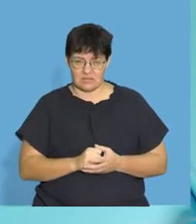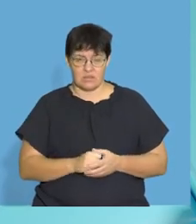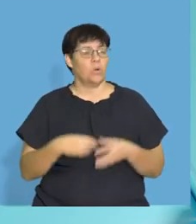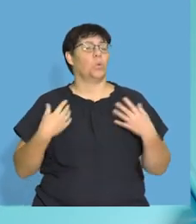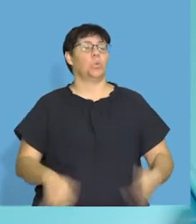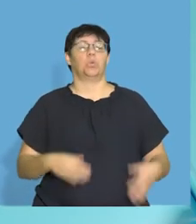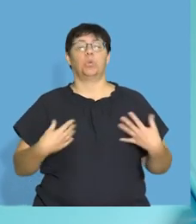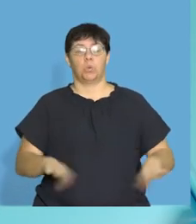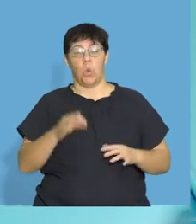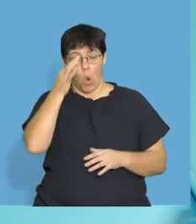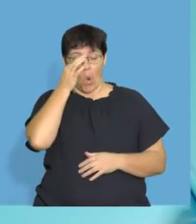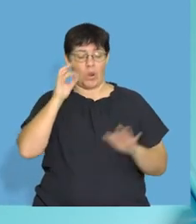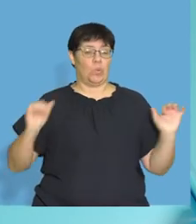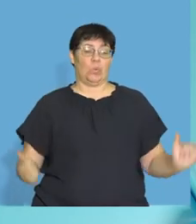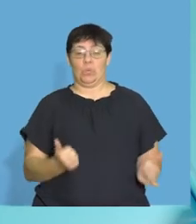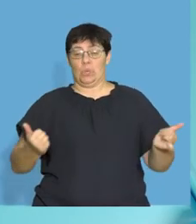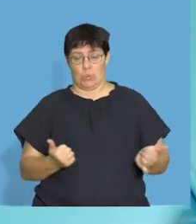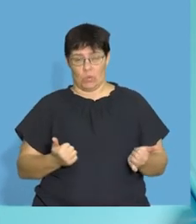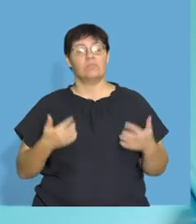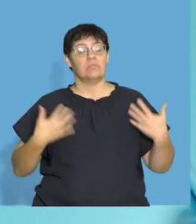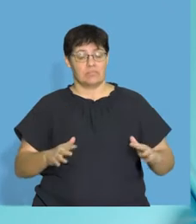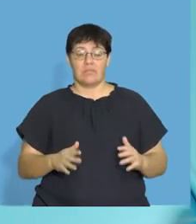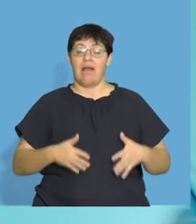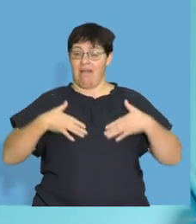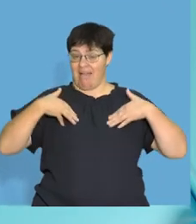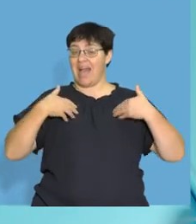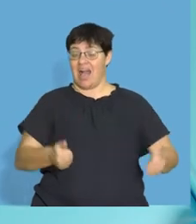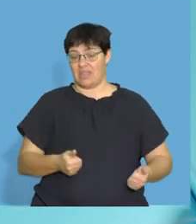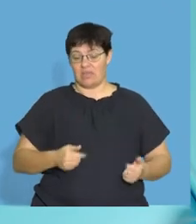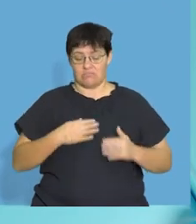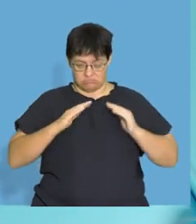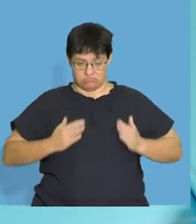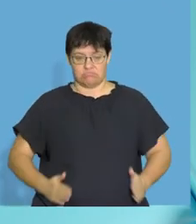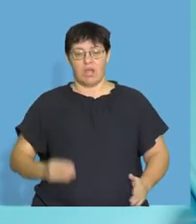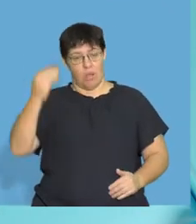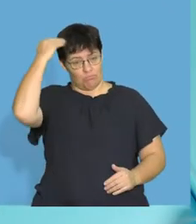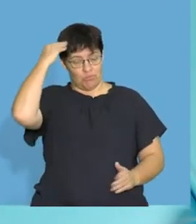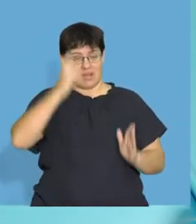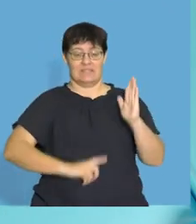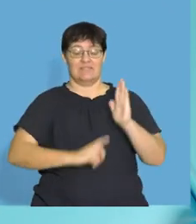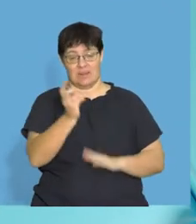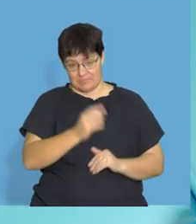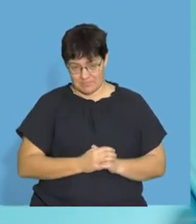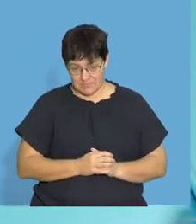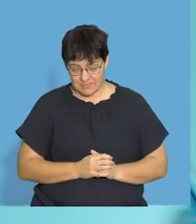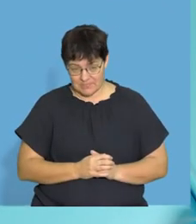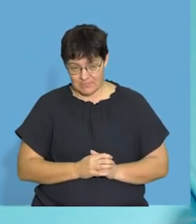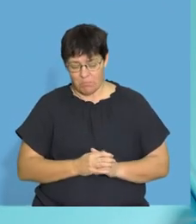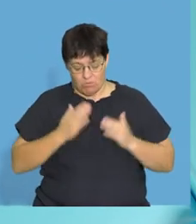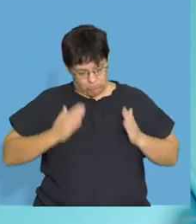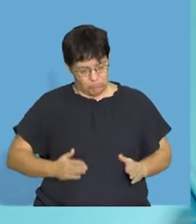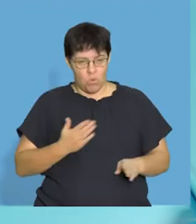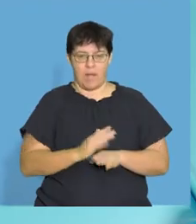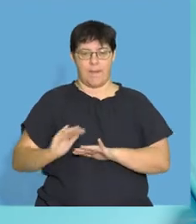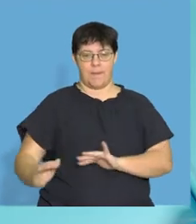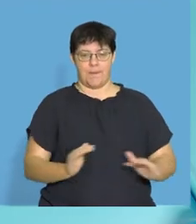All of those things have got good oils in them that are really, really healthy for the development of our brain and how our